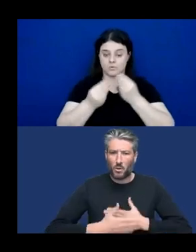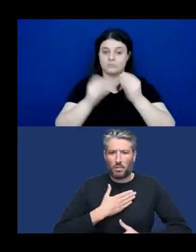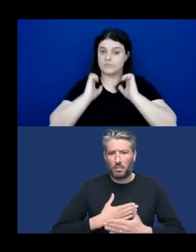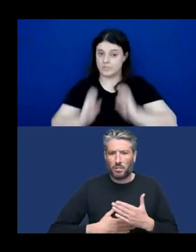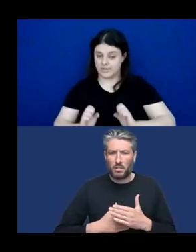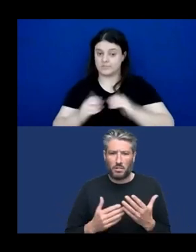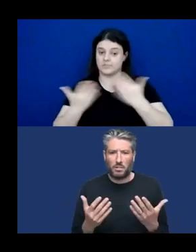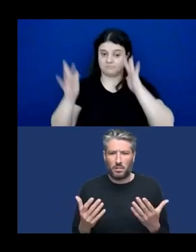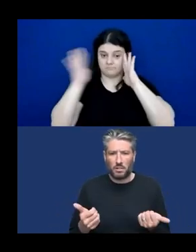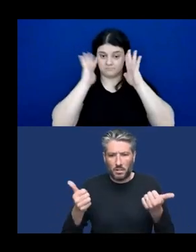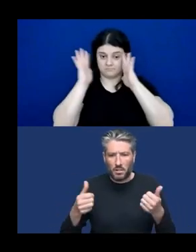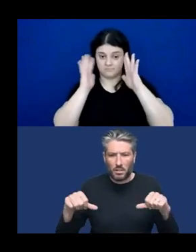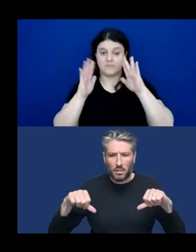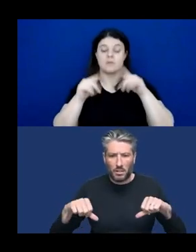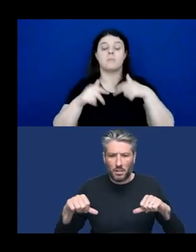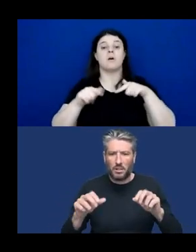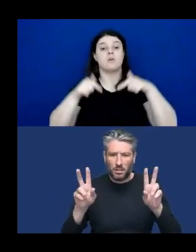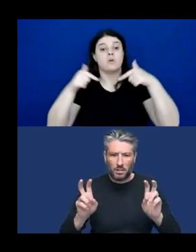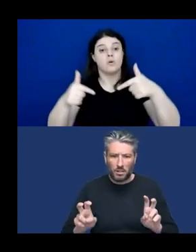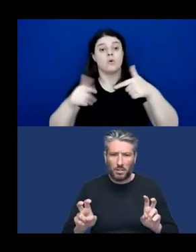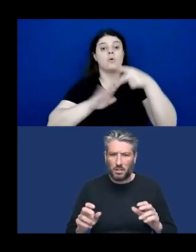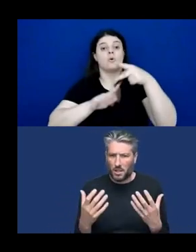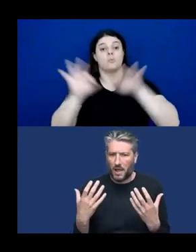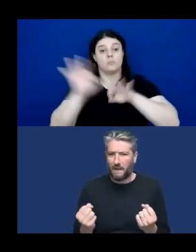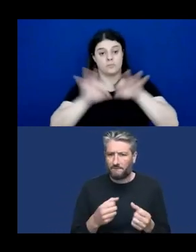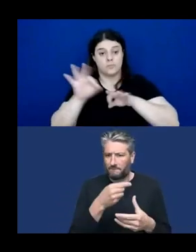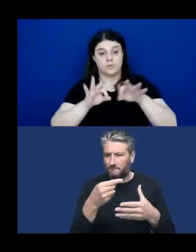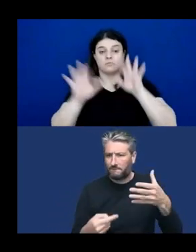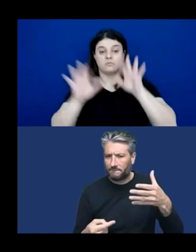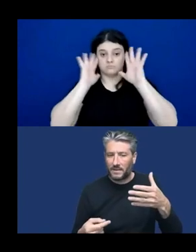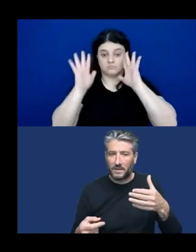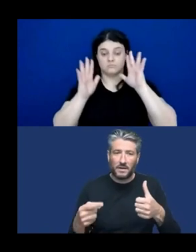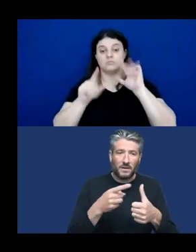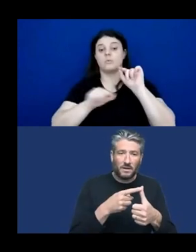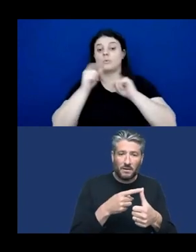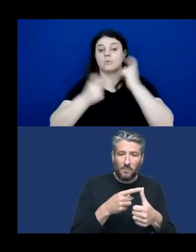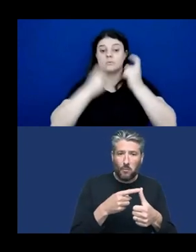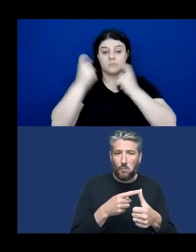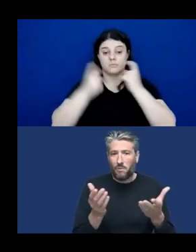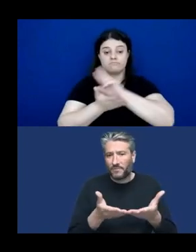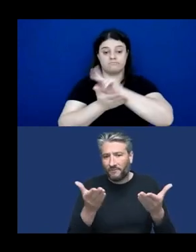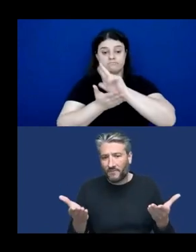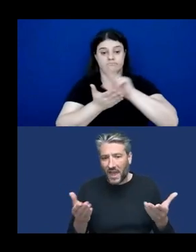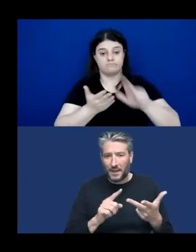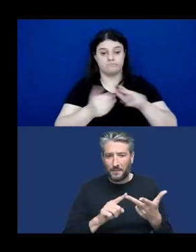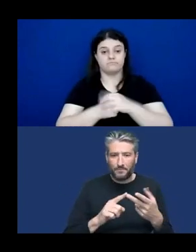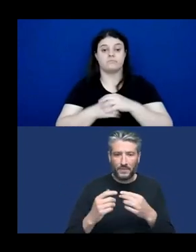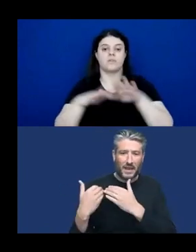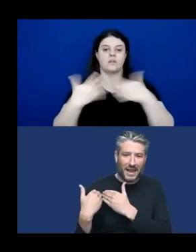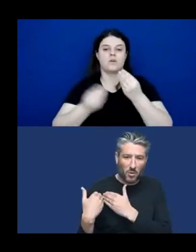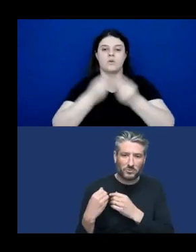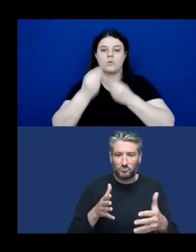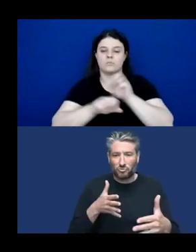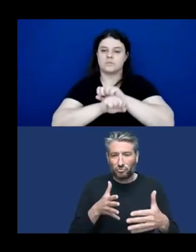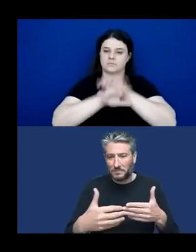I engaged in a project to outline these major concerns, which fall broadly under the category of fairness, accountability, transparency, and